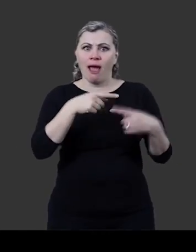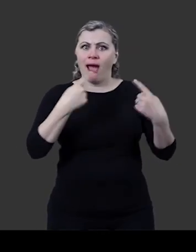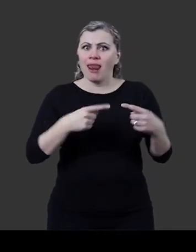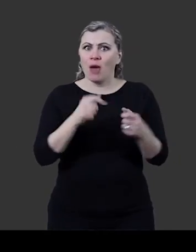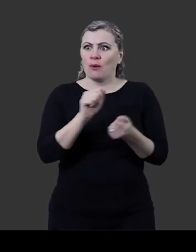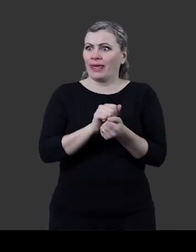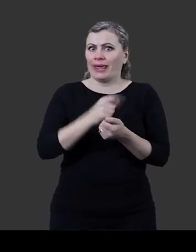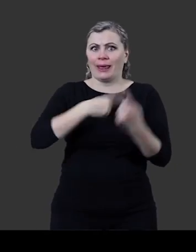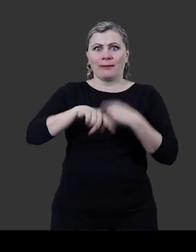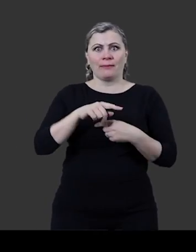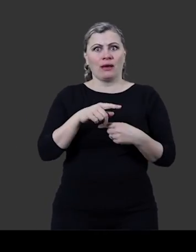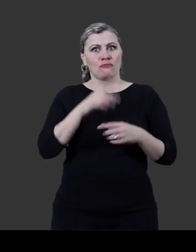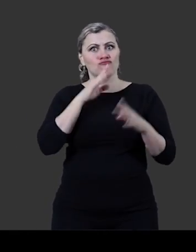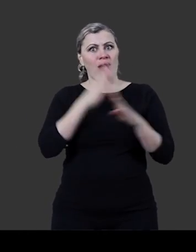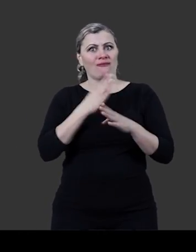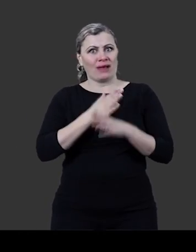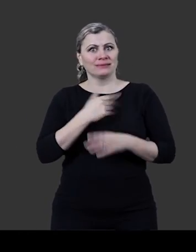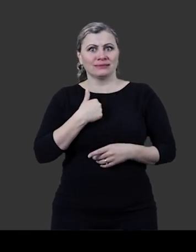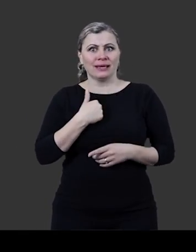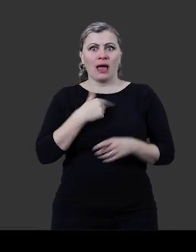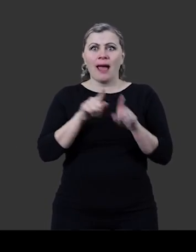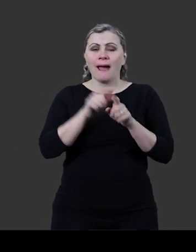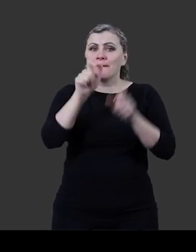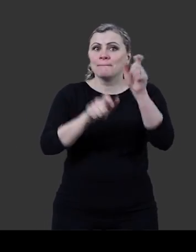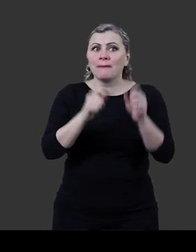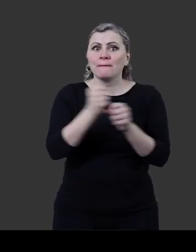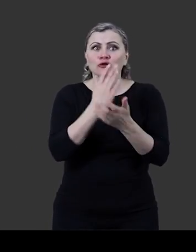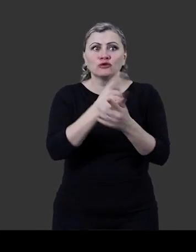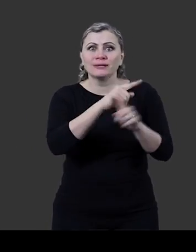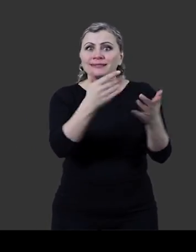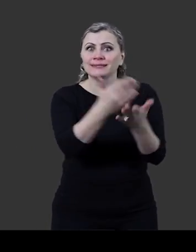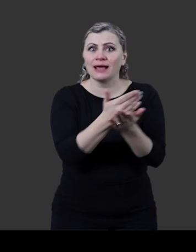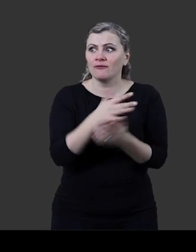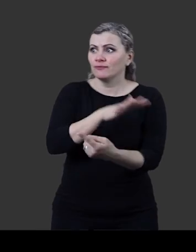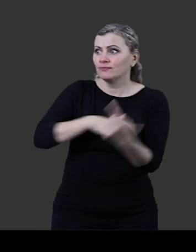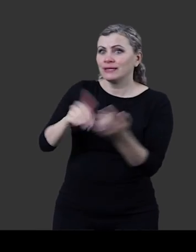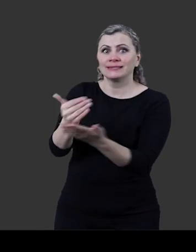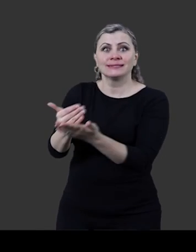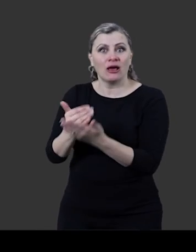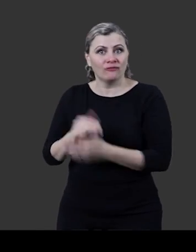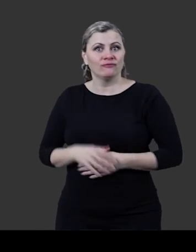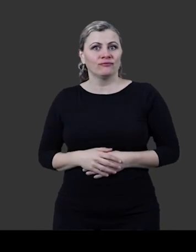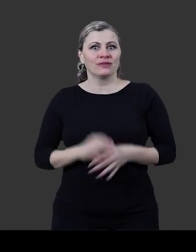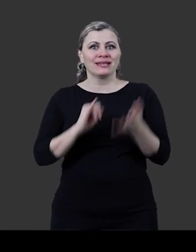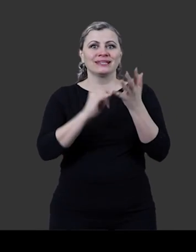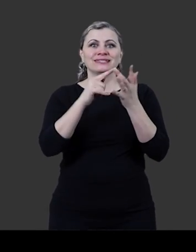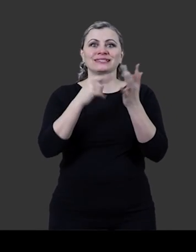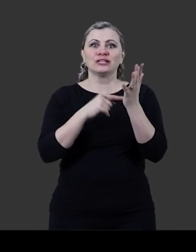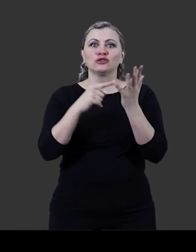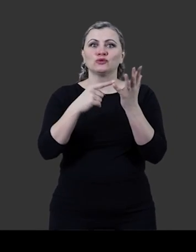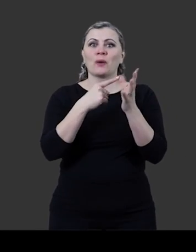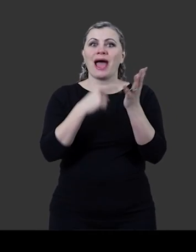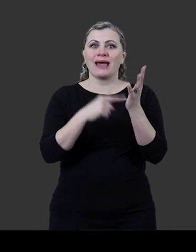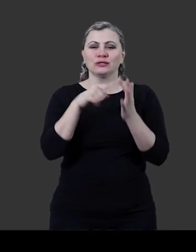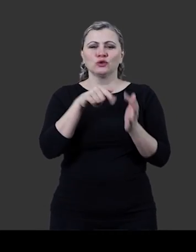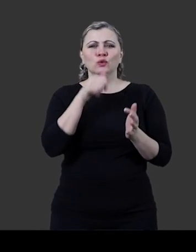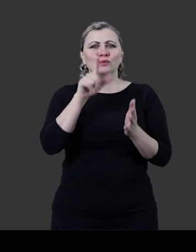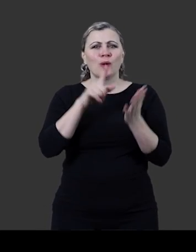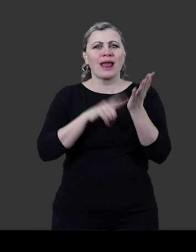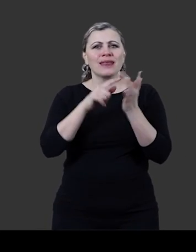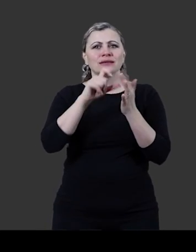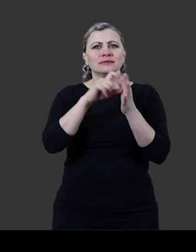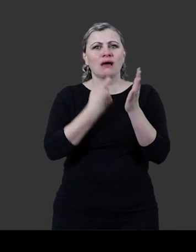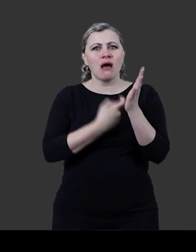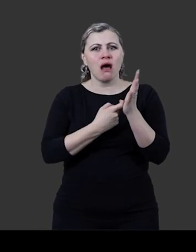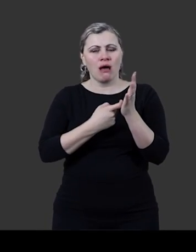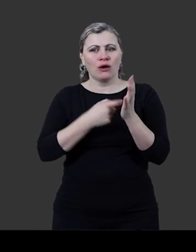allow us to preserve privacy whilst also keeping people safe and secure? Situ8 uses LiDAR instead of cameras